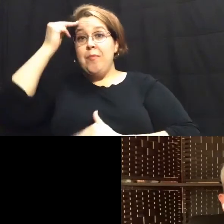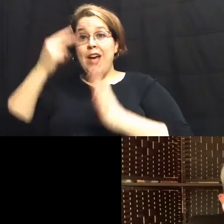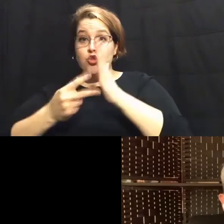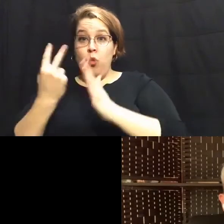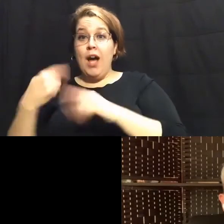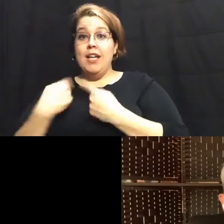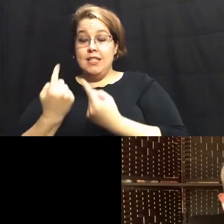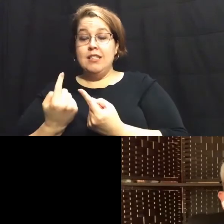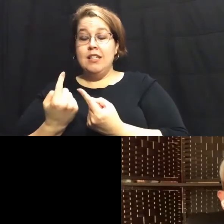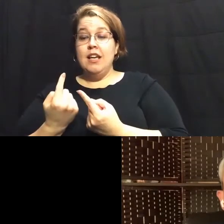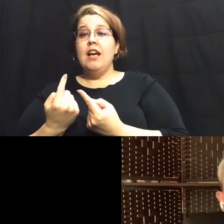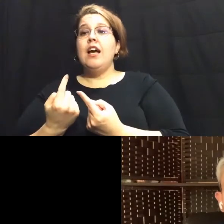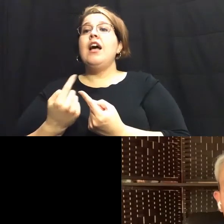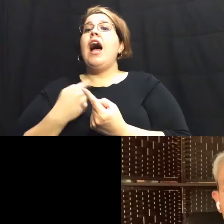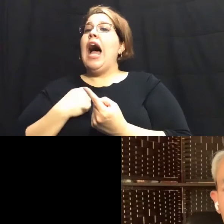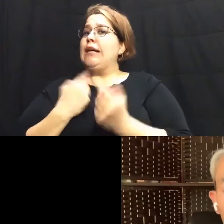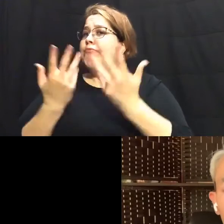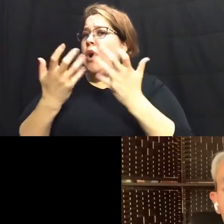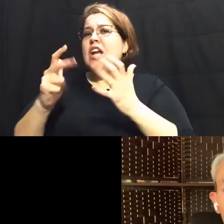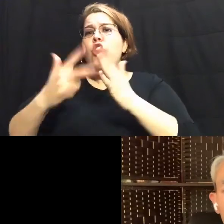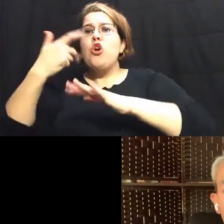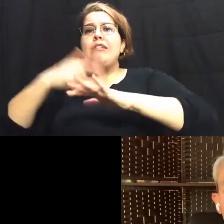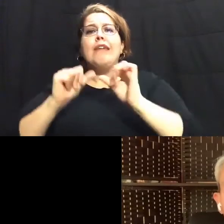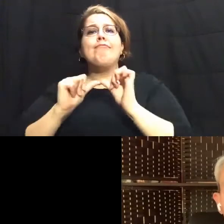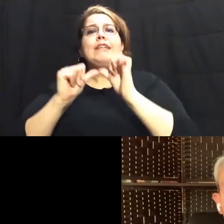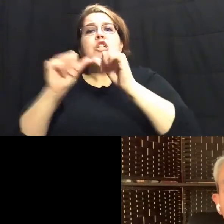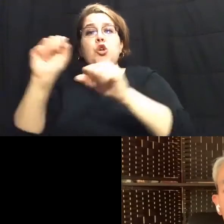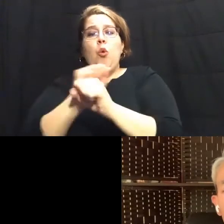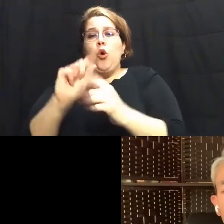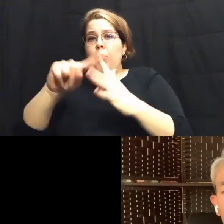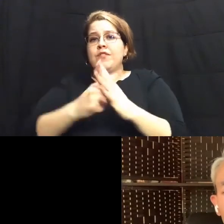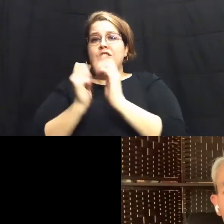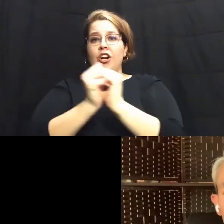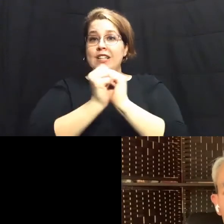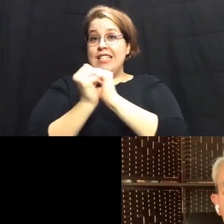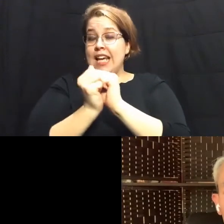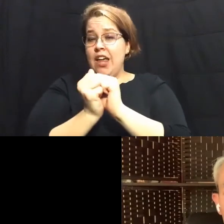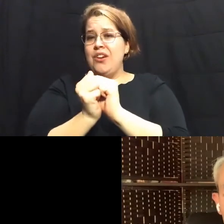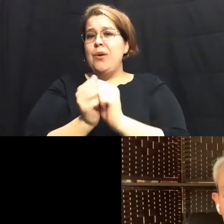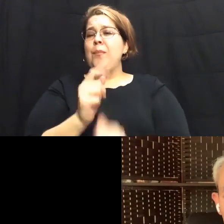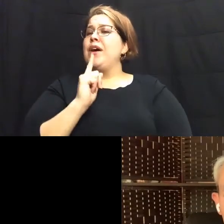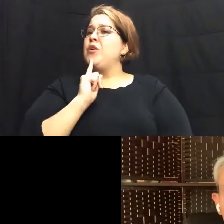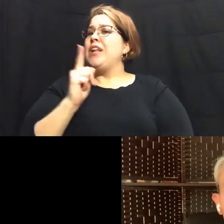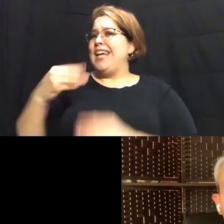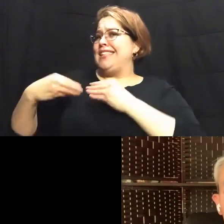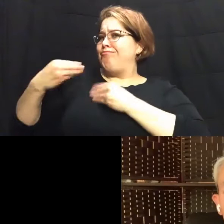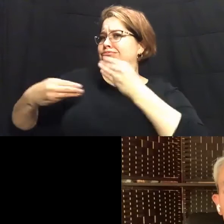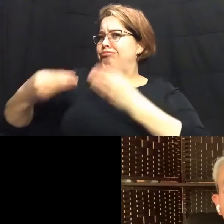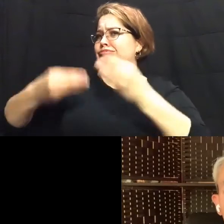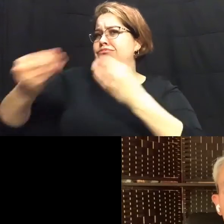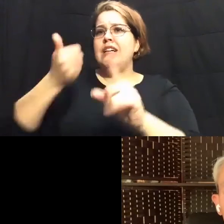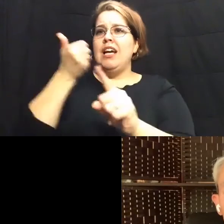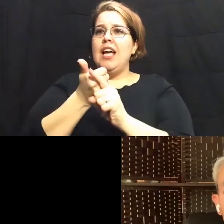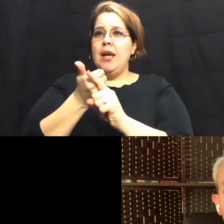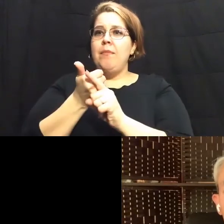terms i'm seeking a third term to continue the work that we have started together that really is generational and impact and